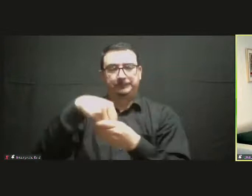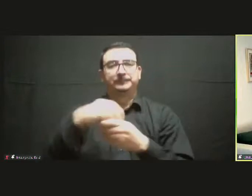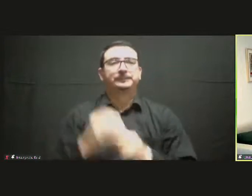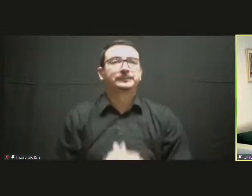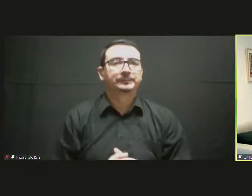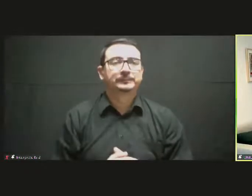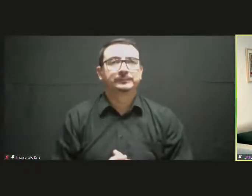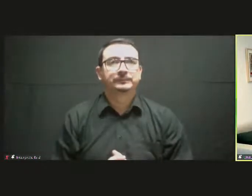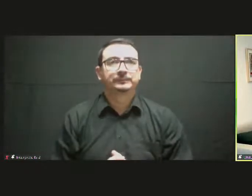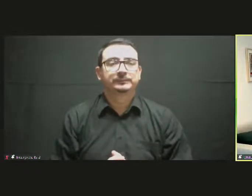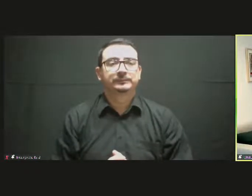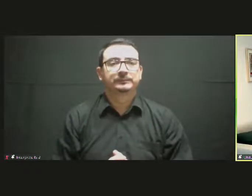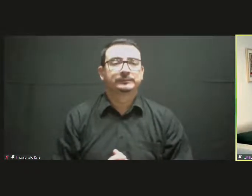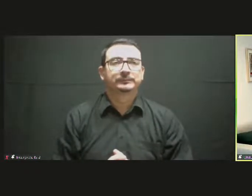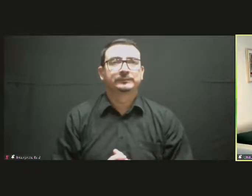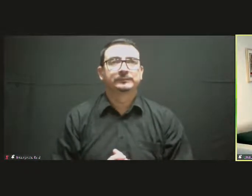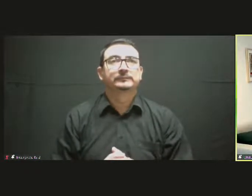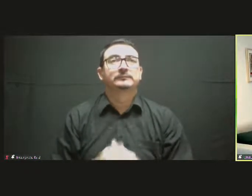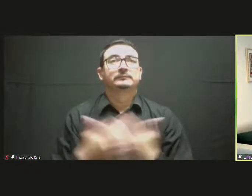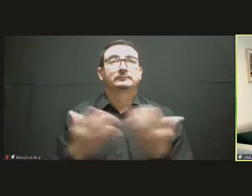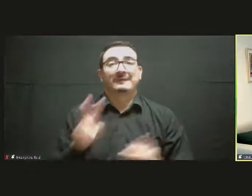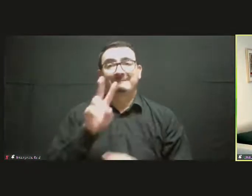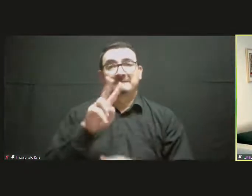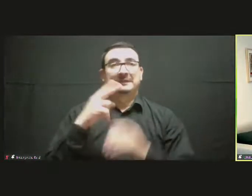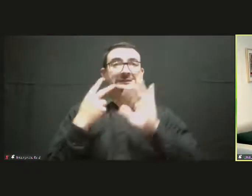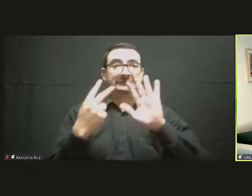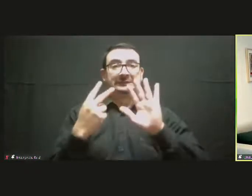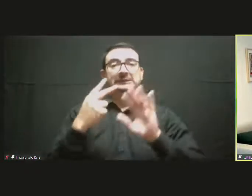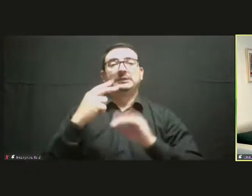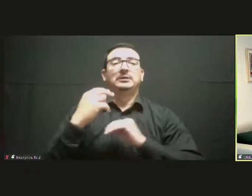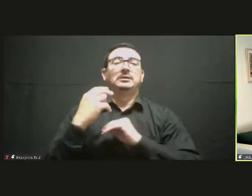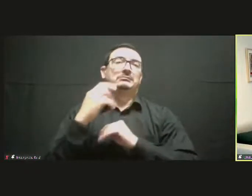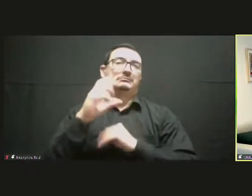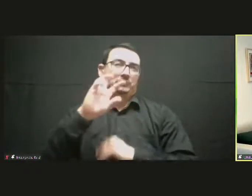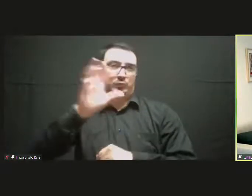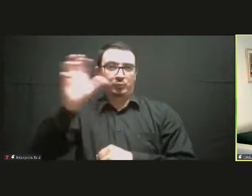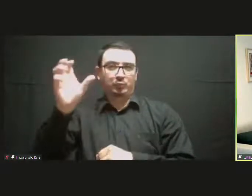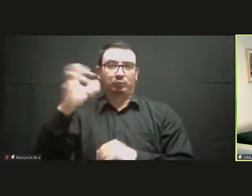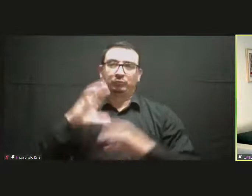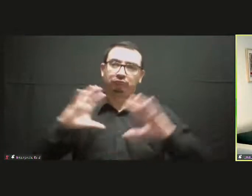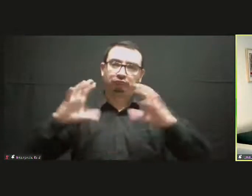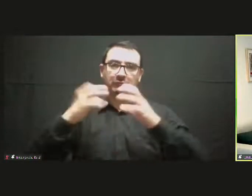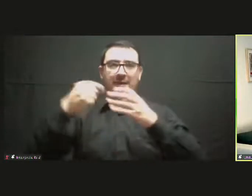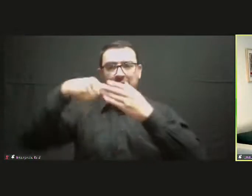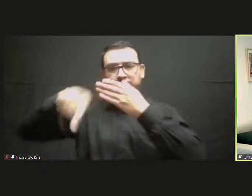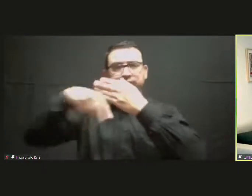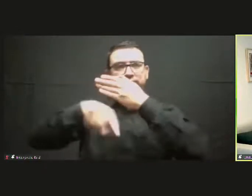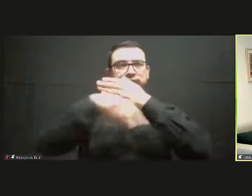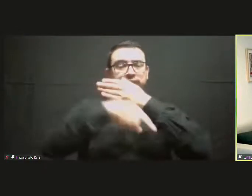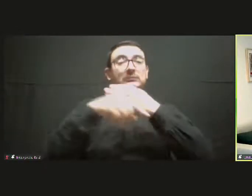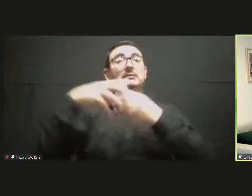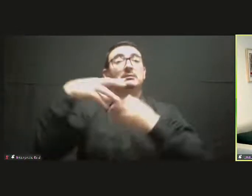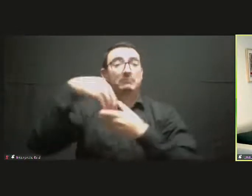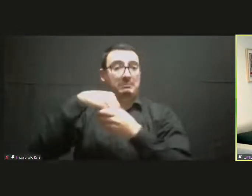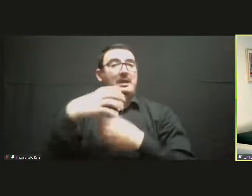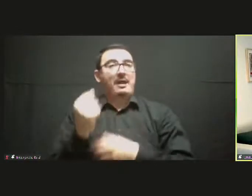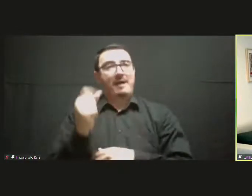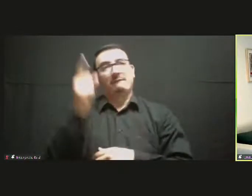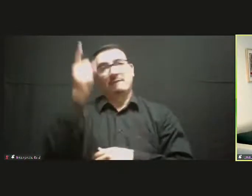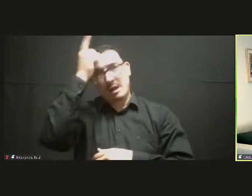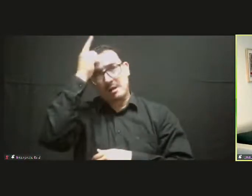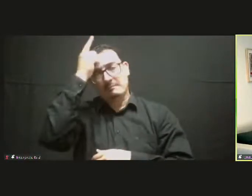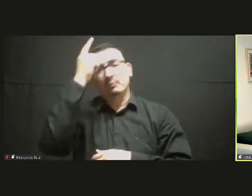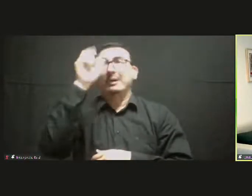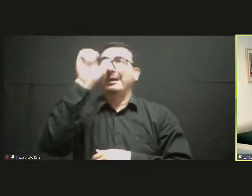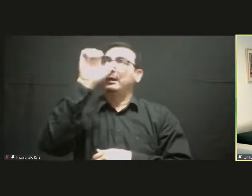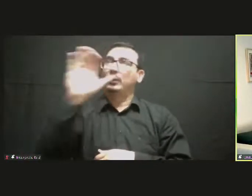And we will hear from the European Commission. And, of course, as you said, that's really true. We